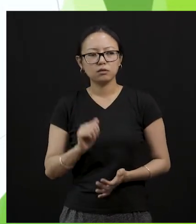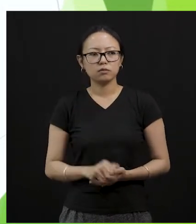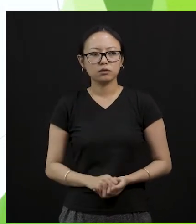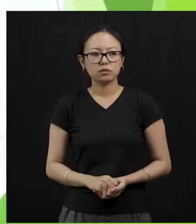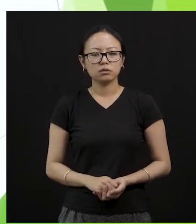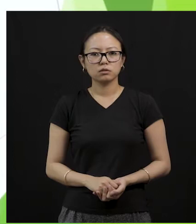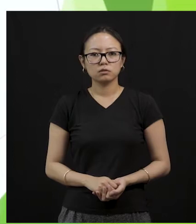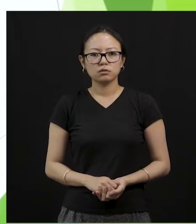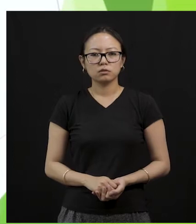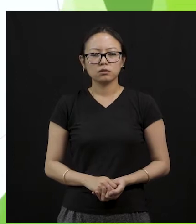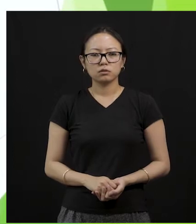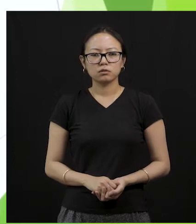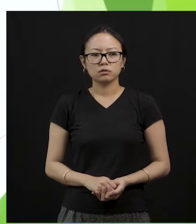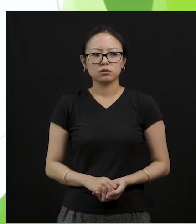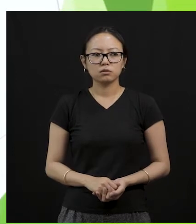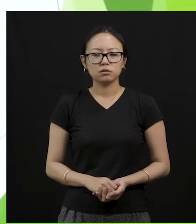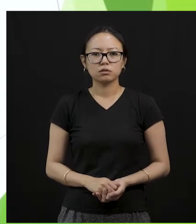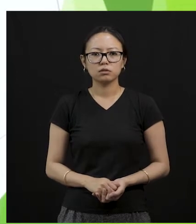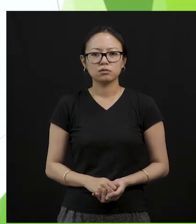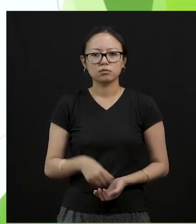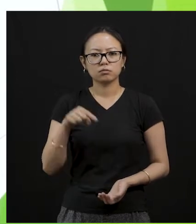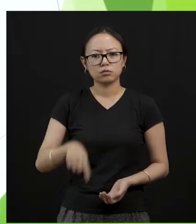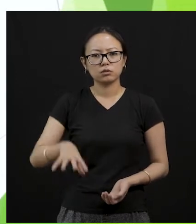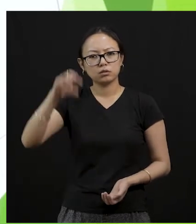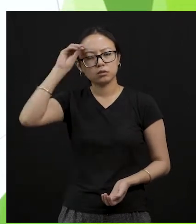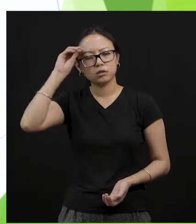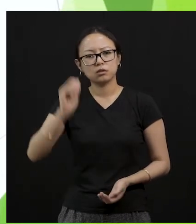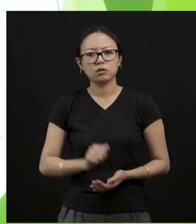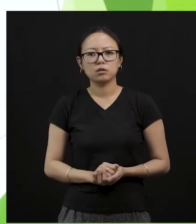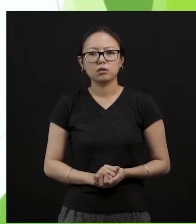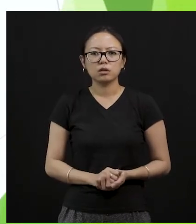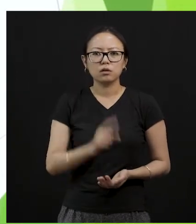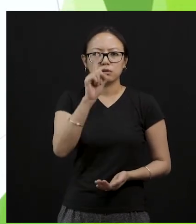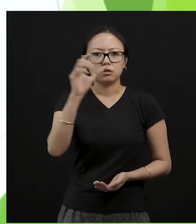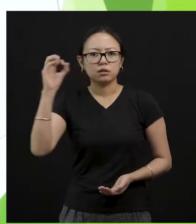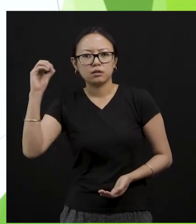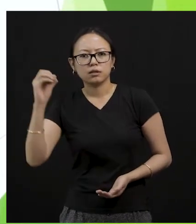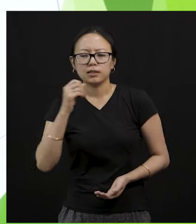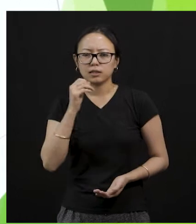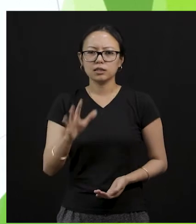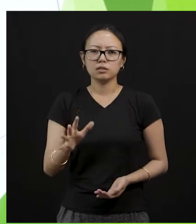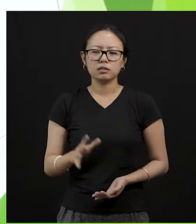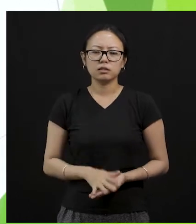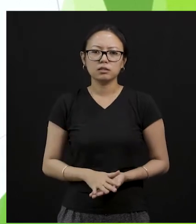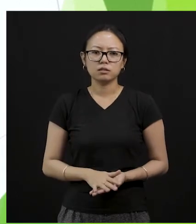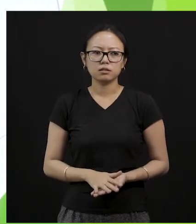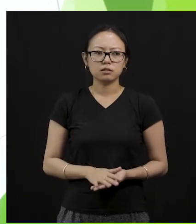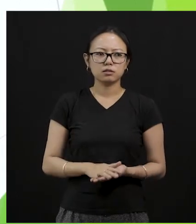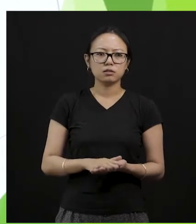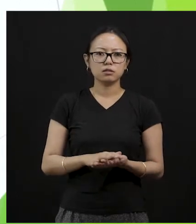So let us learn about the 10 easy steps that you and I can follow in order to protect,